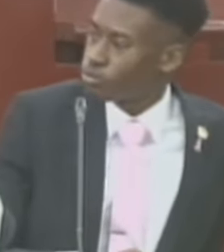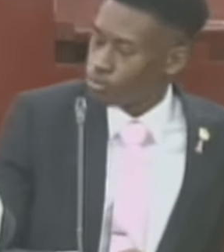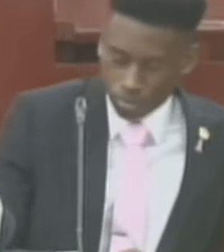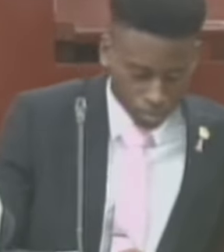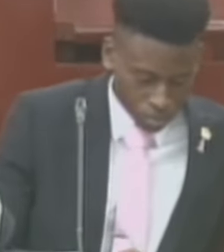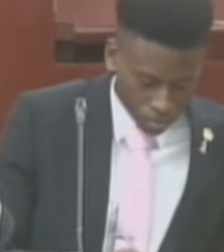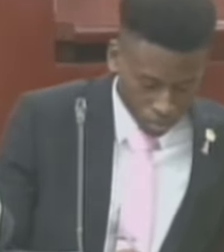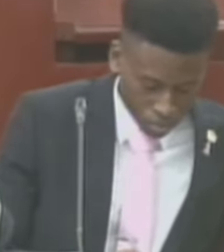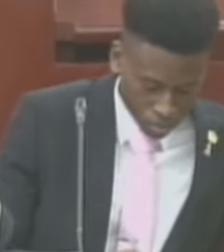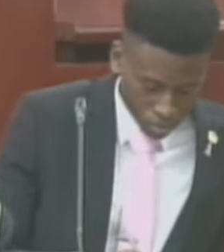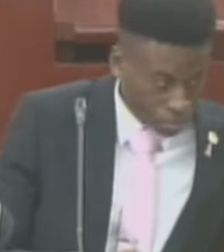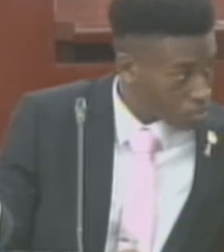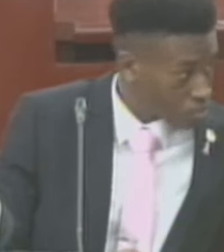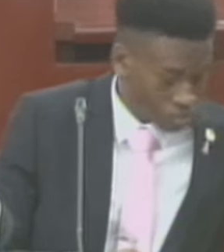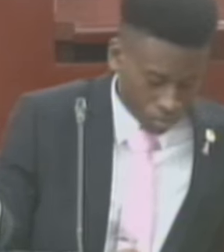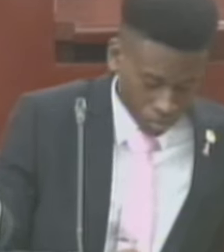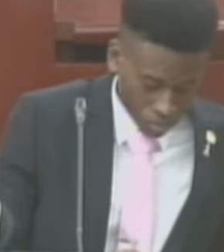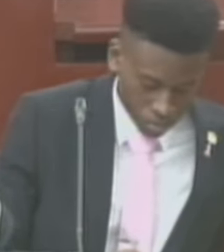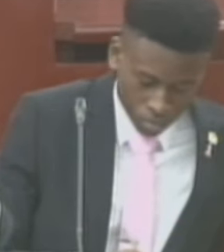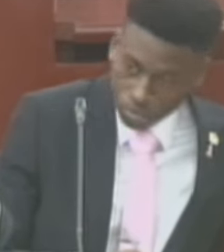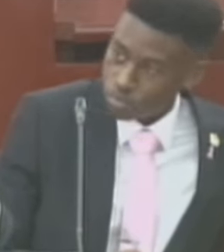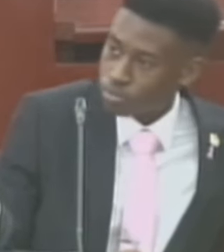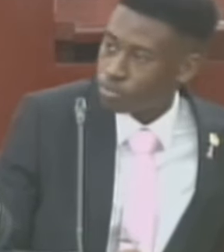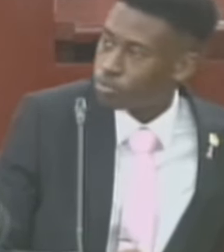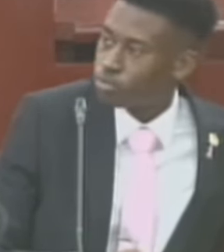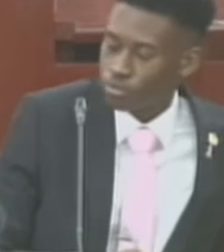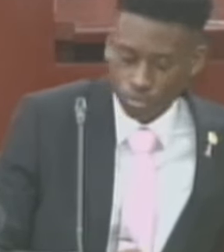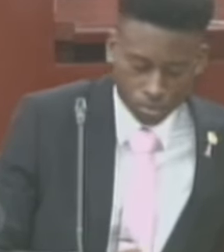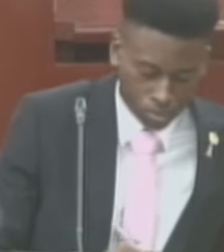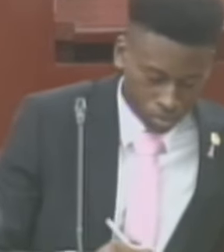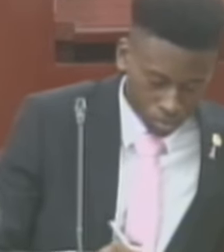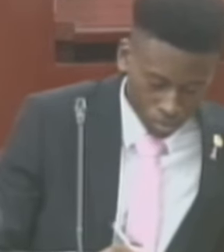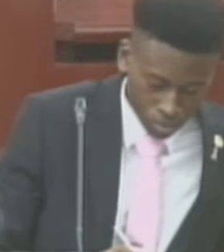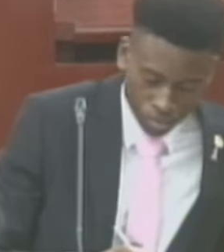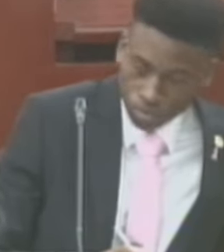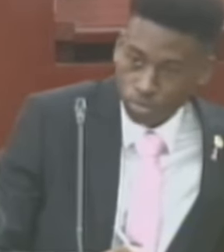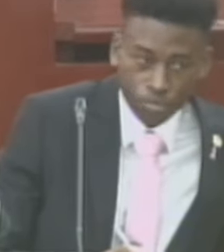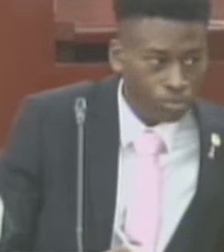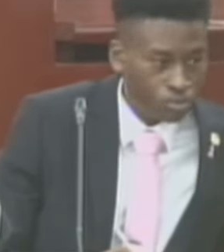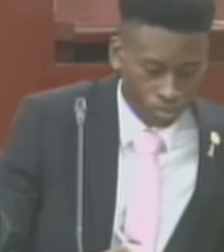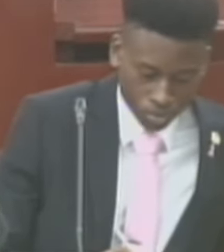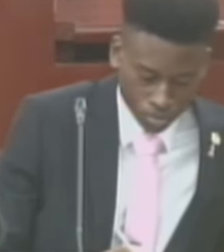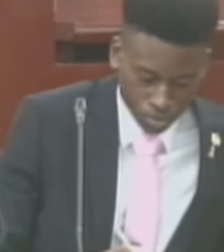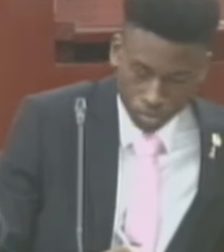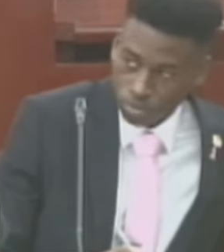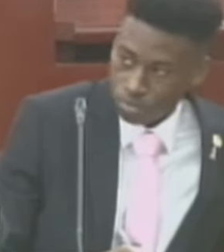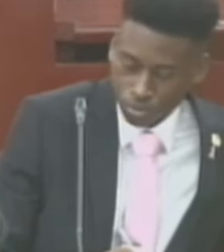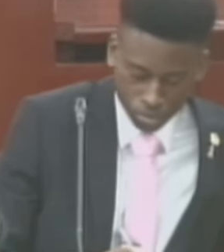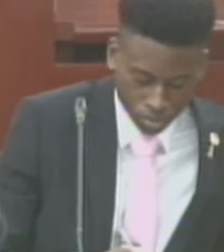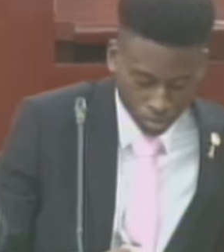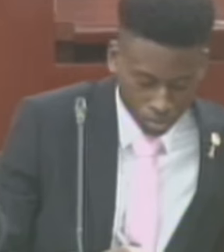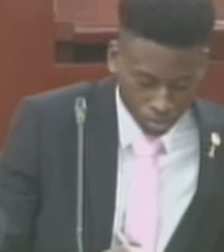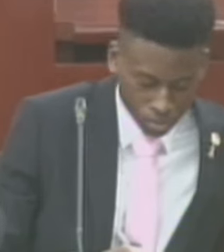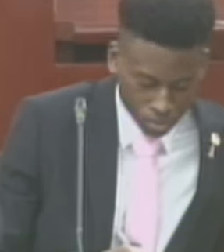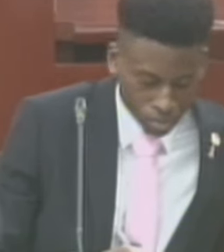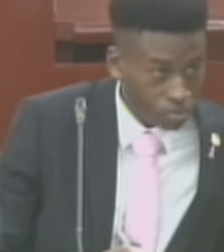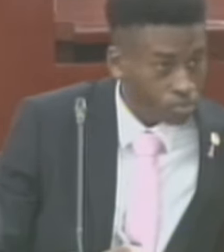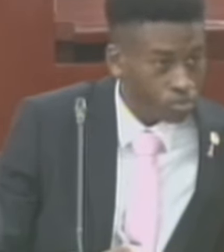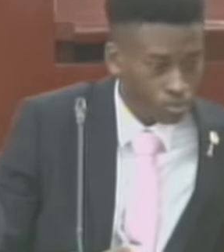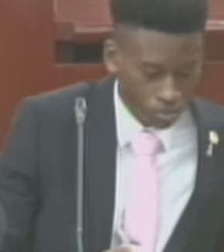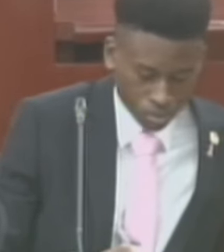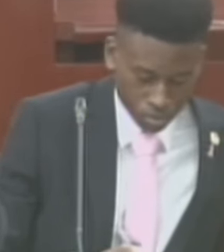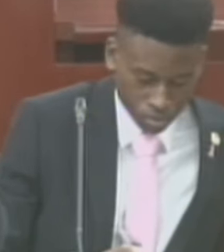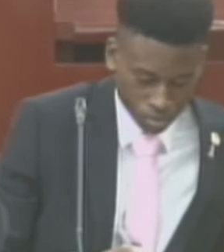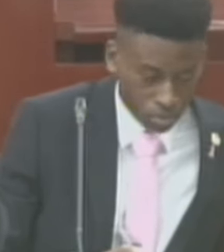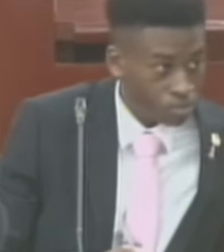Firstly, I'd like to thank the honorable members for wearing hues of pink in observance of the Breast